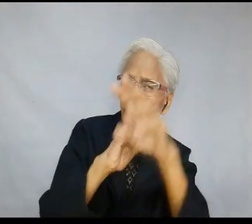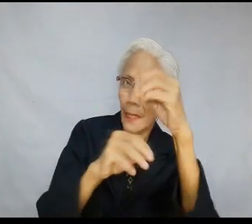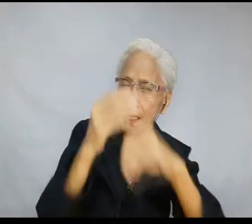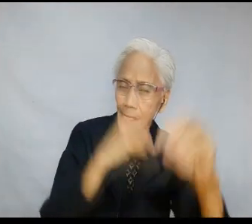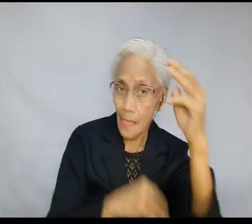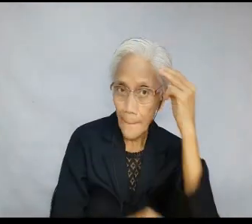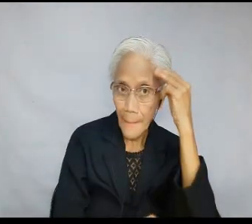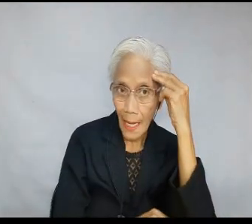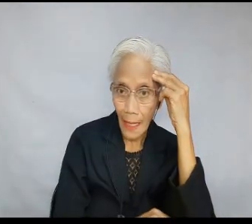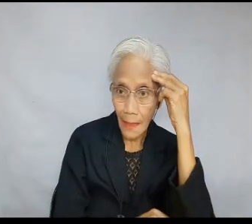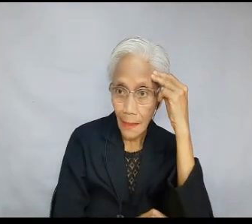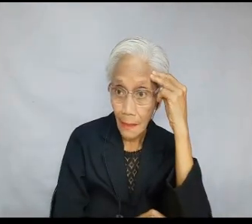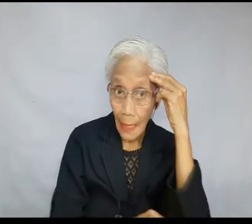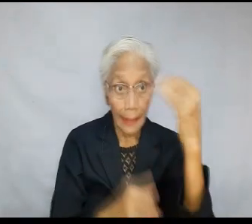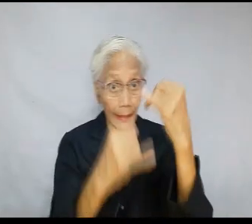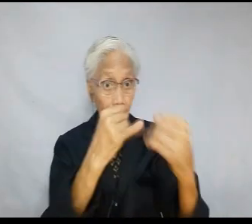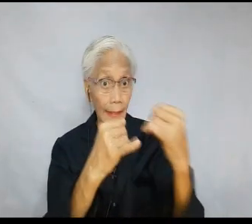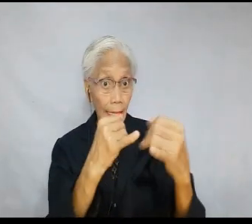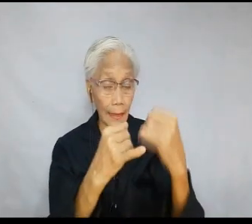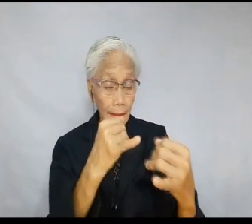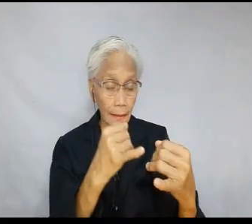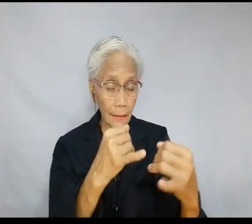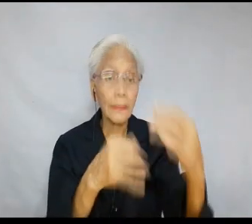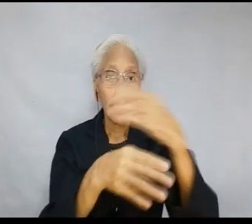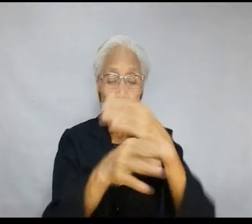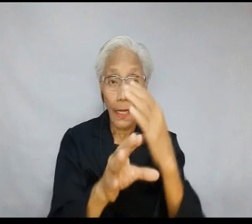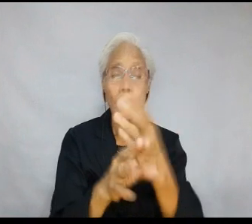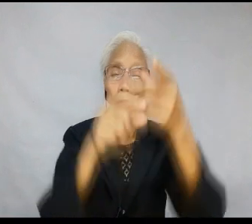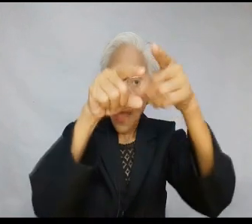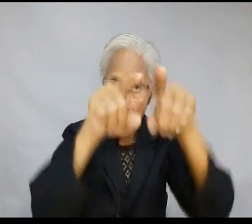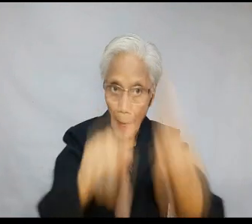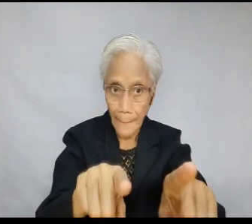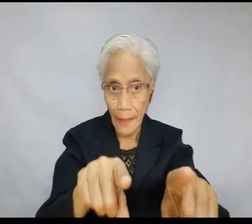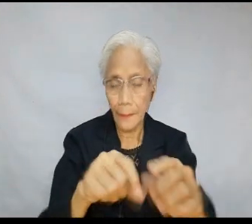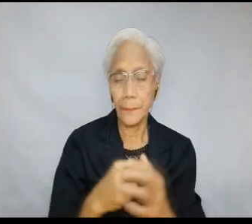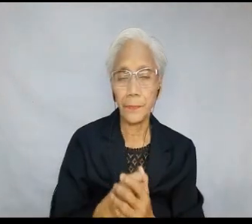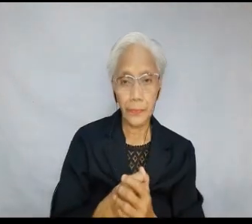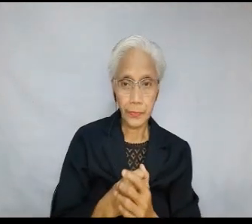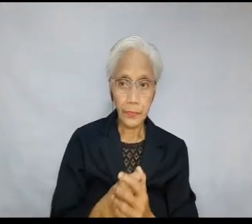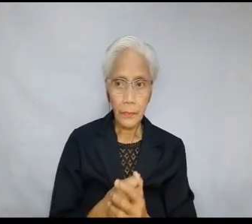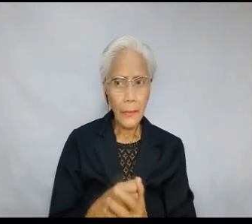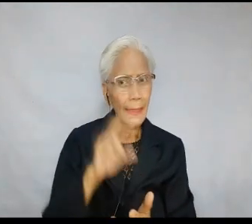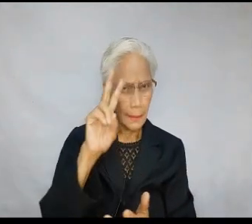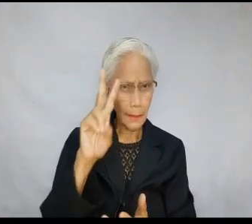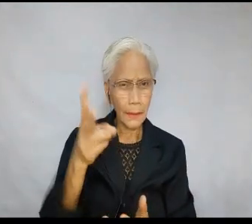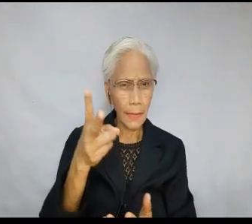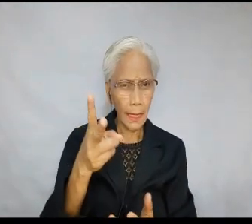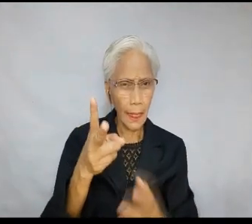God first envisioned him in his mind. 16. thus, the creation